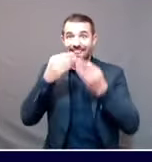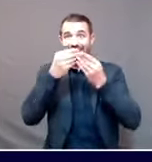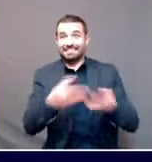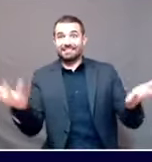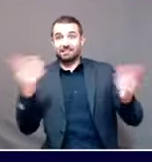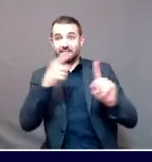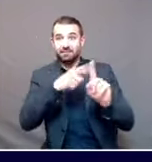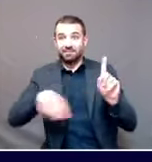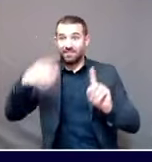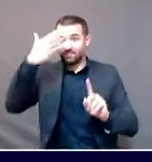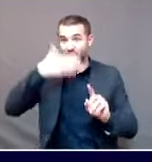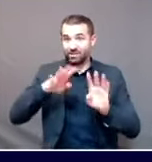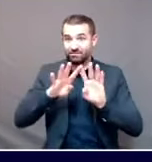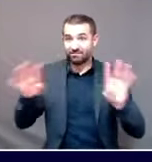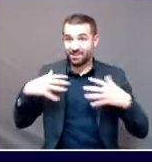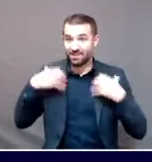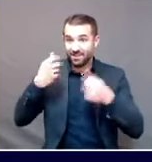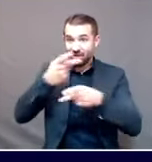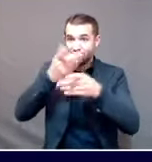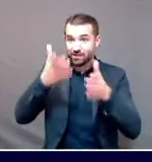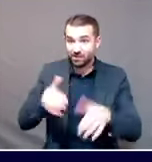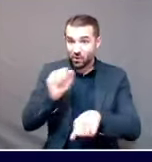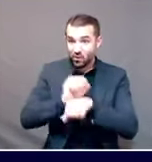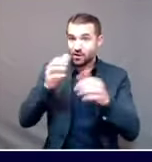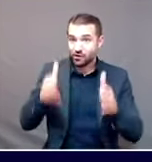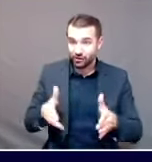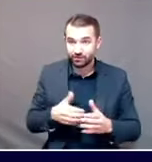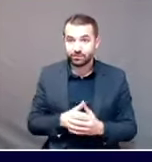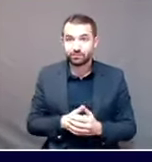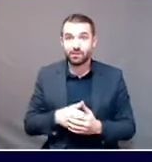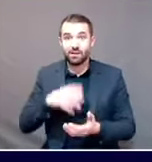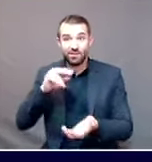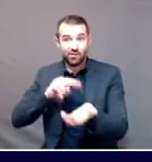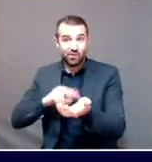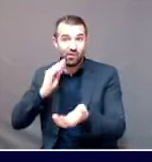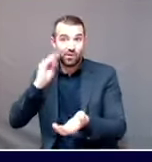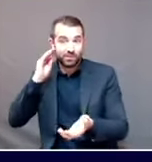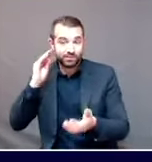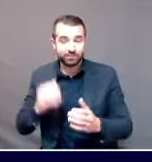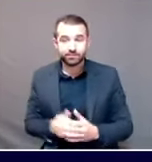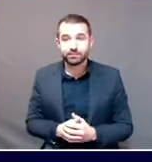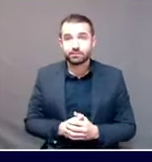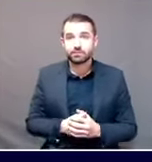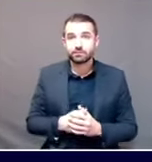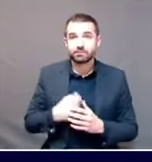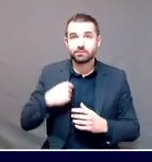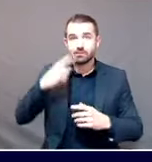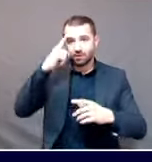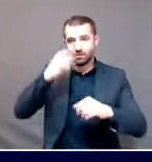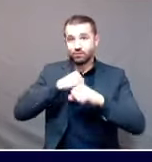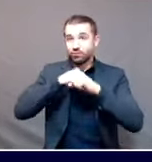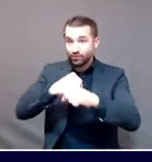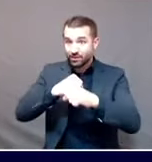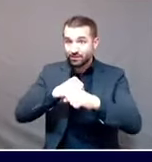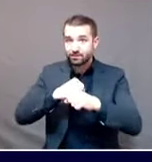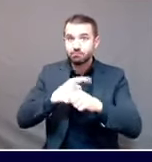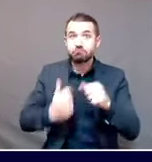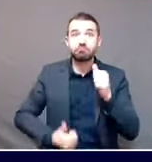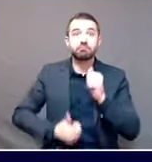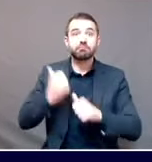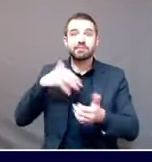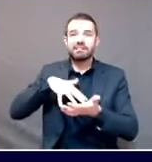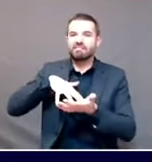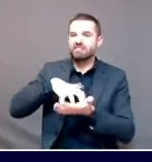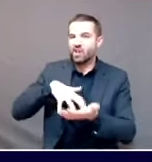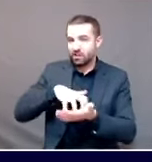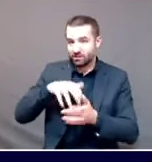thereafter nursing home residents as soon as possible with the aim of protecting the most vulnerable people in Maine, as well as those who care for